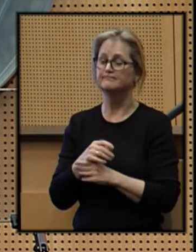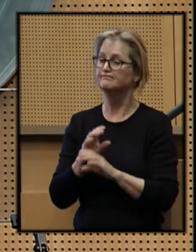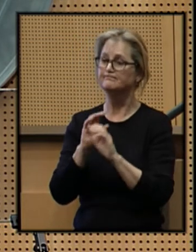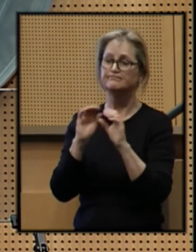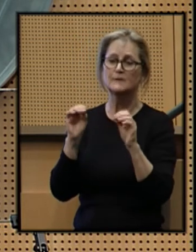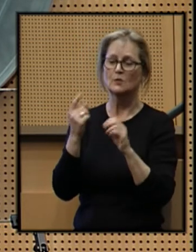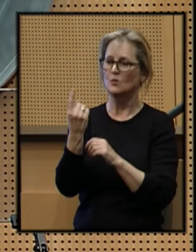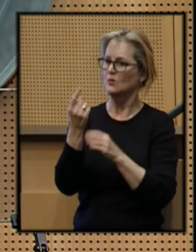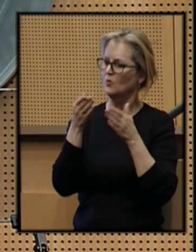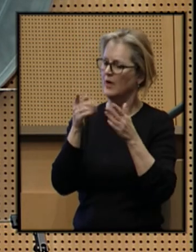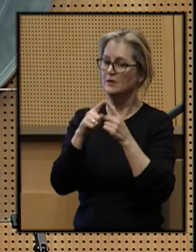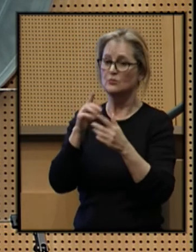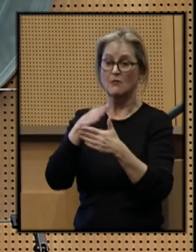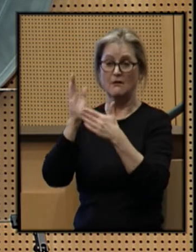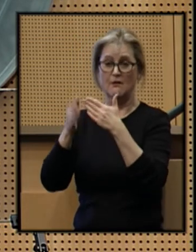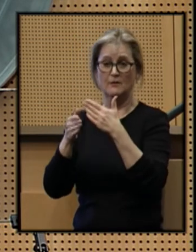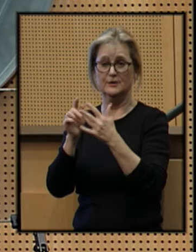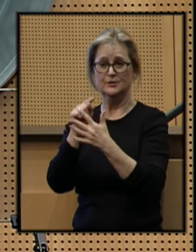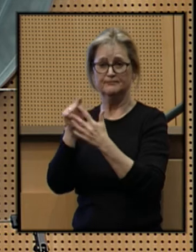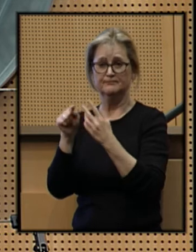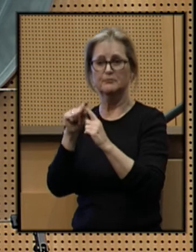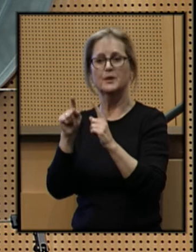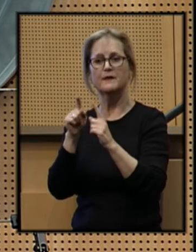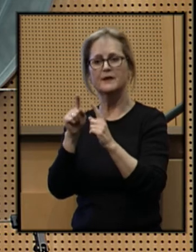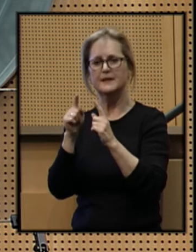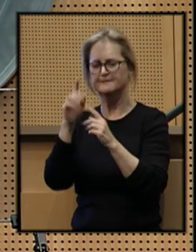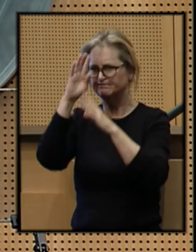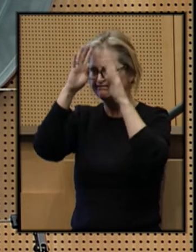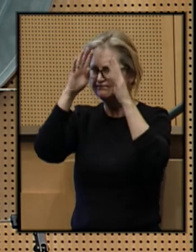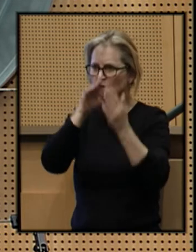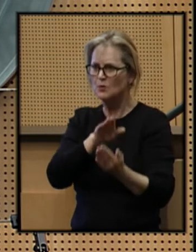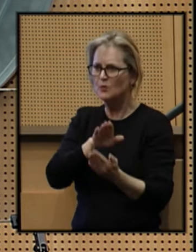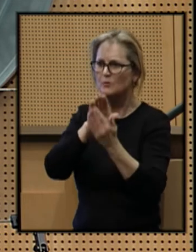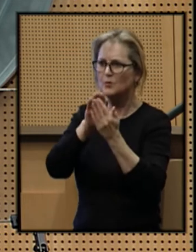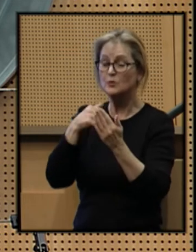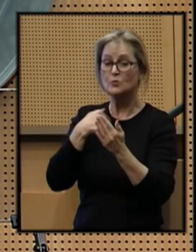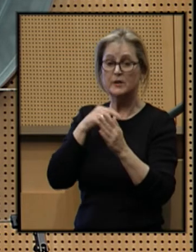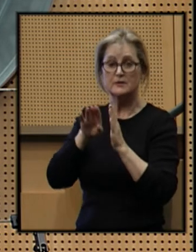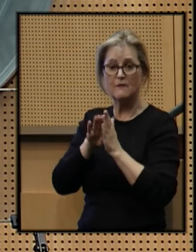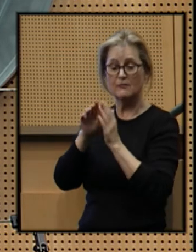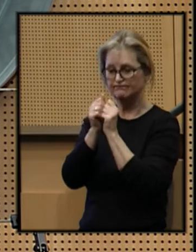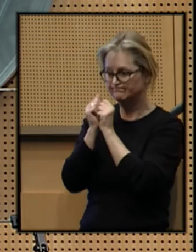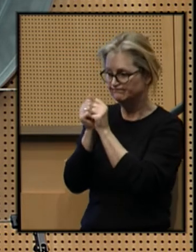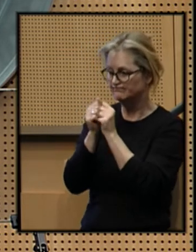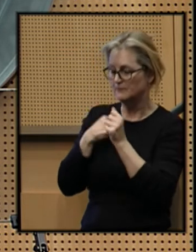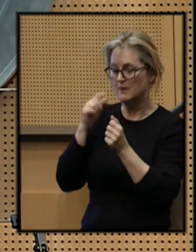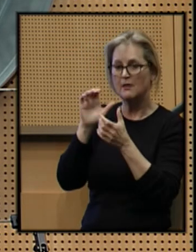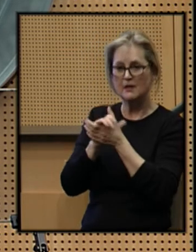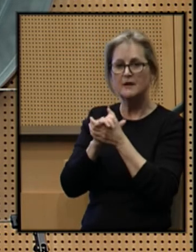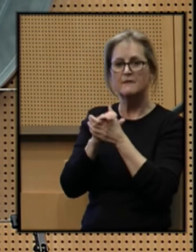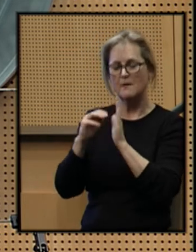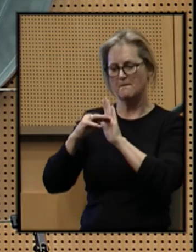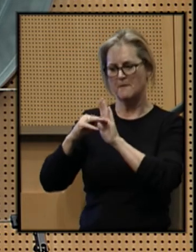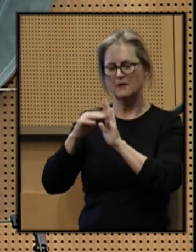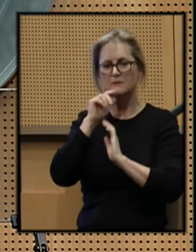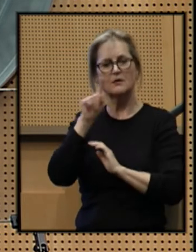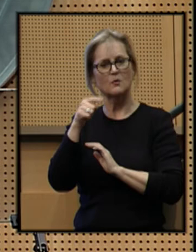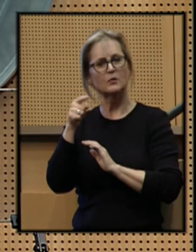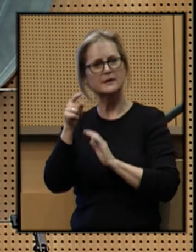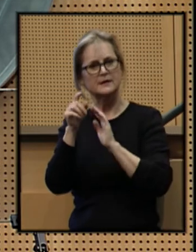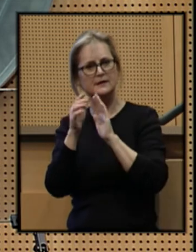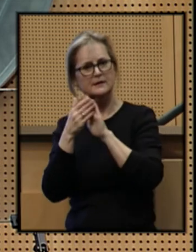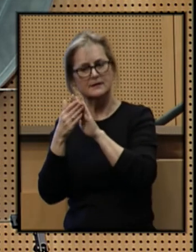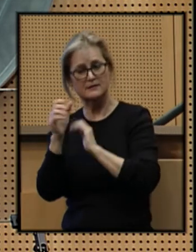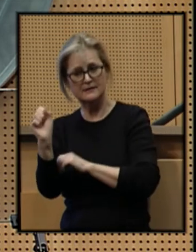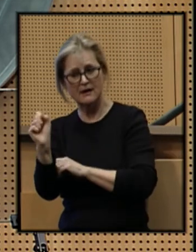no single way to accomplish this. But the innovative approach we have developed together, I believe, is a model not just for the city,